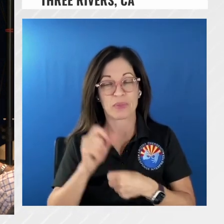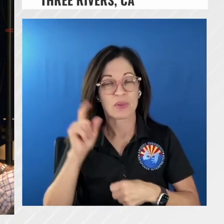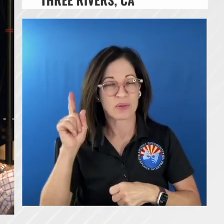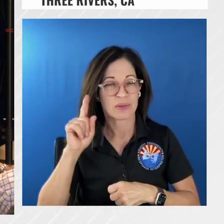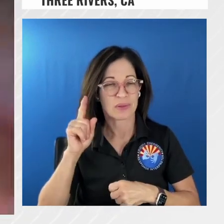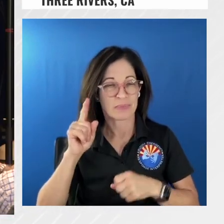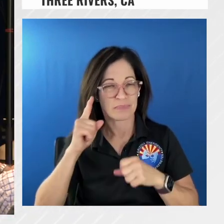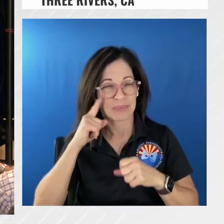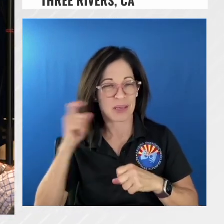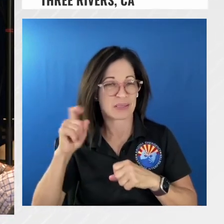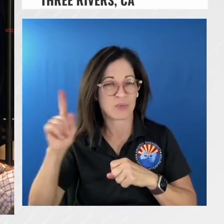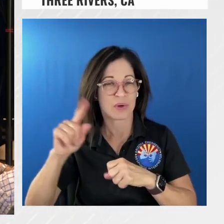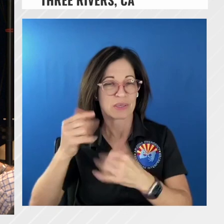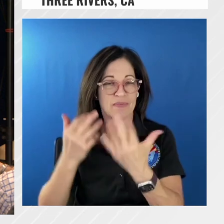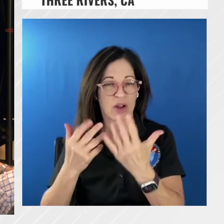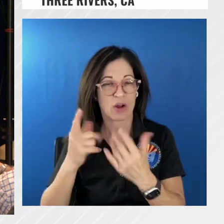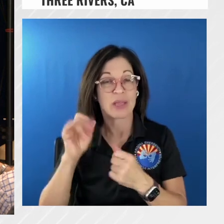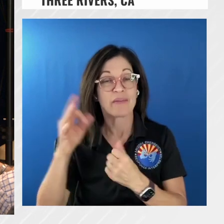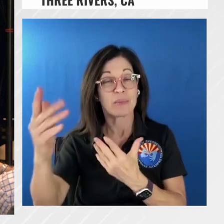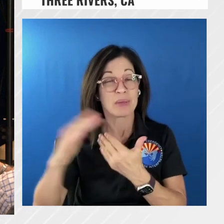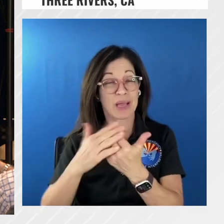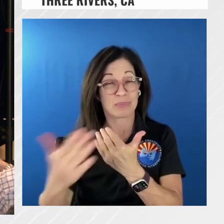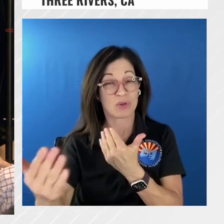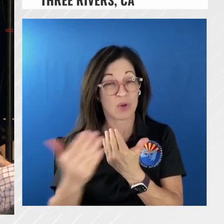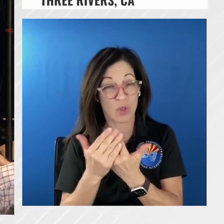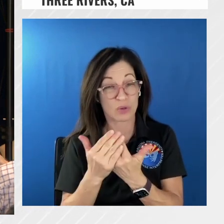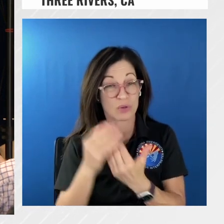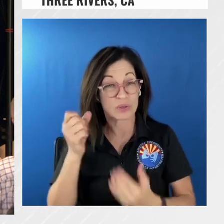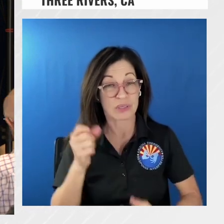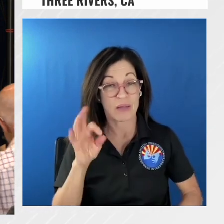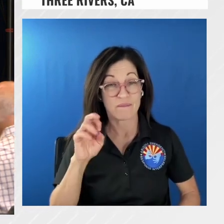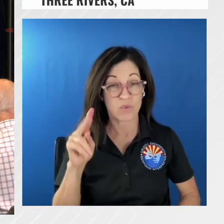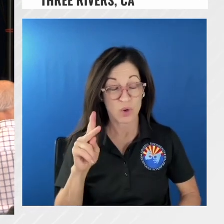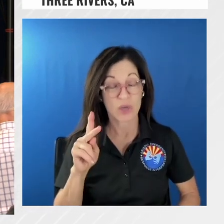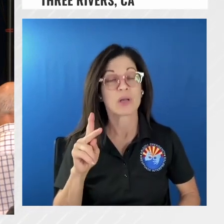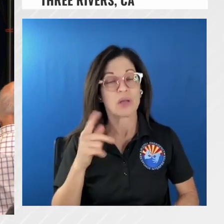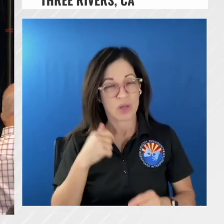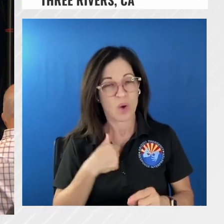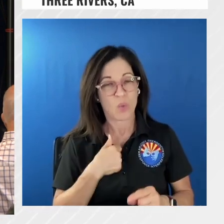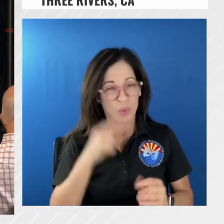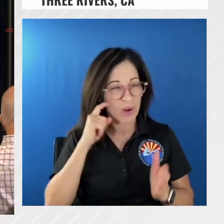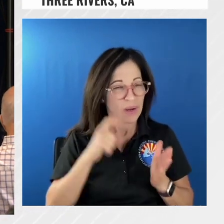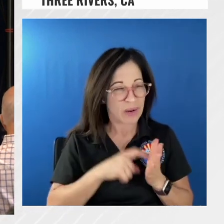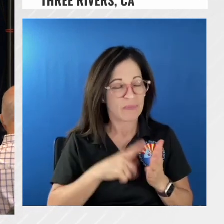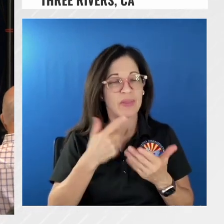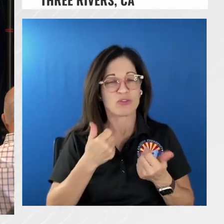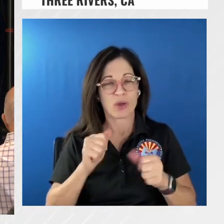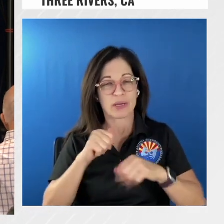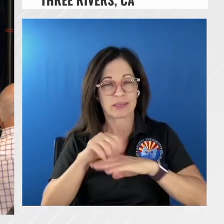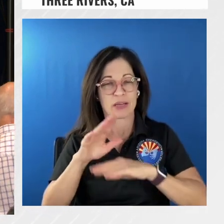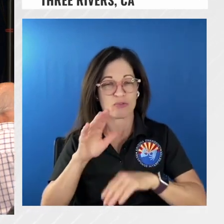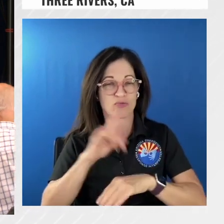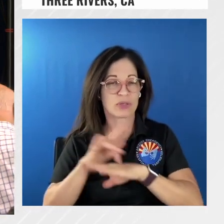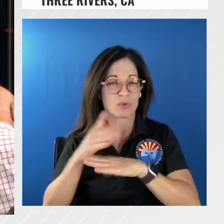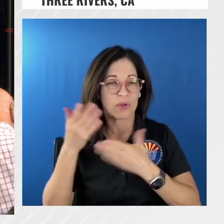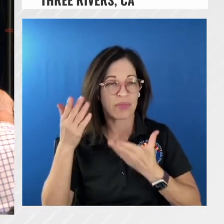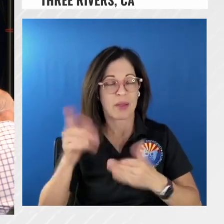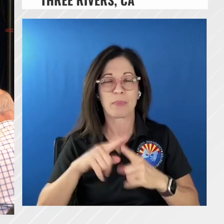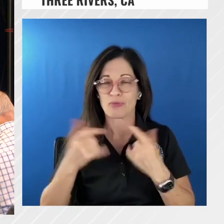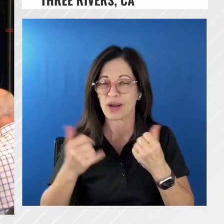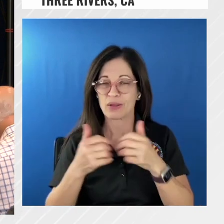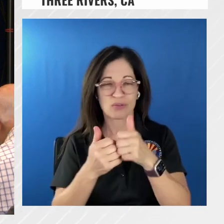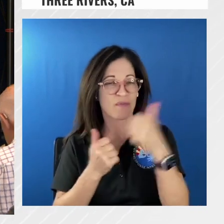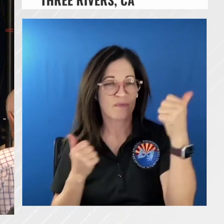south fork it would be an area i would identify and try to get resources to go up there and start doing work it's so far away from the fire currently